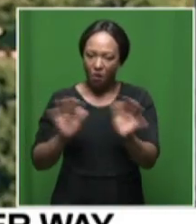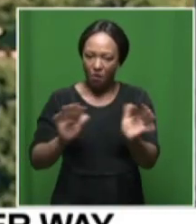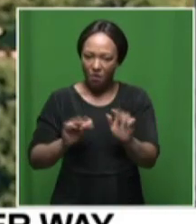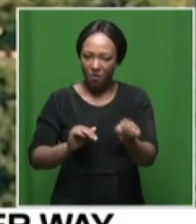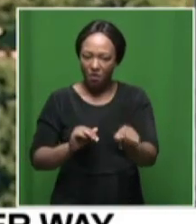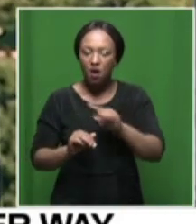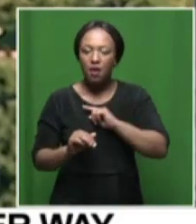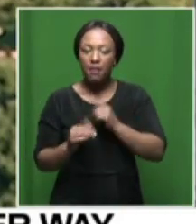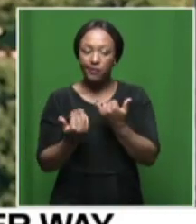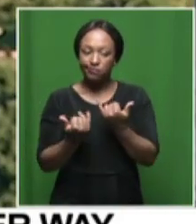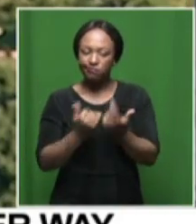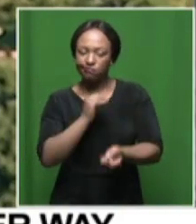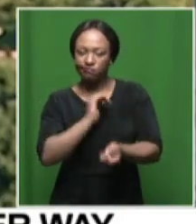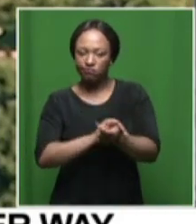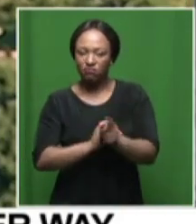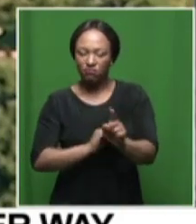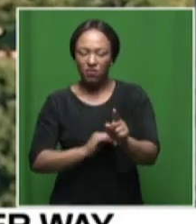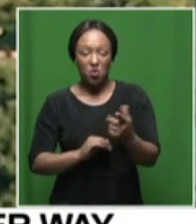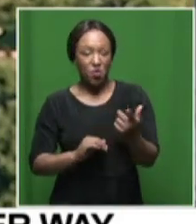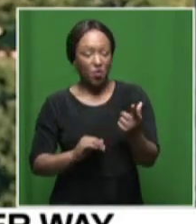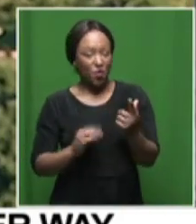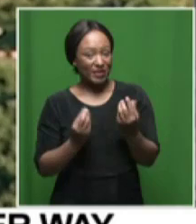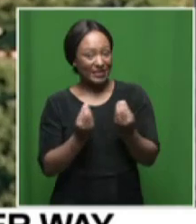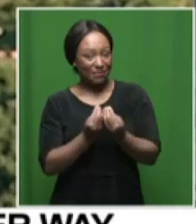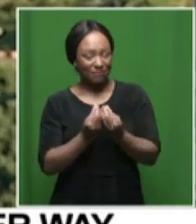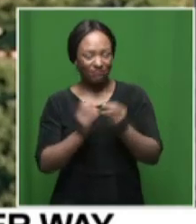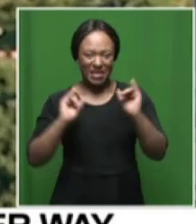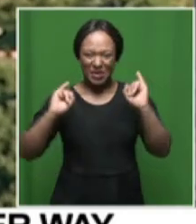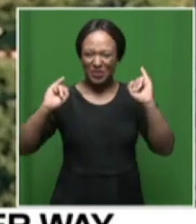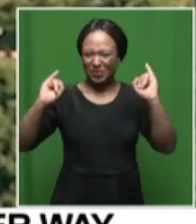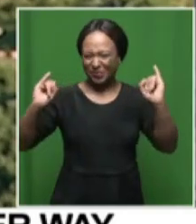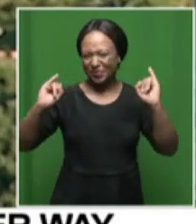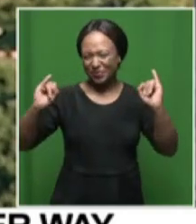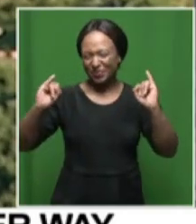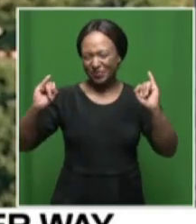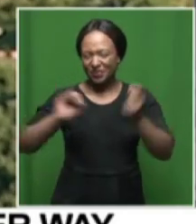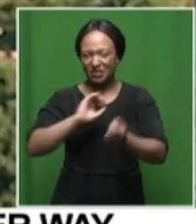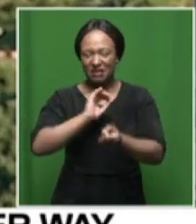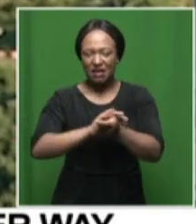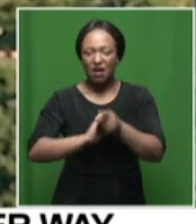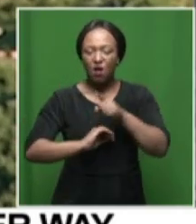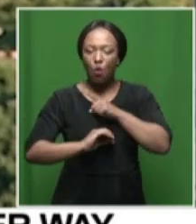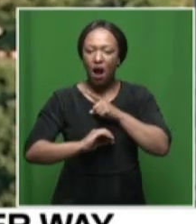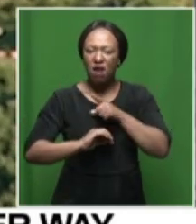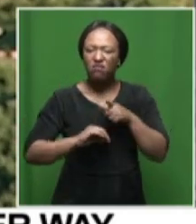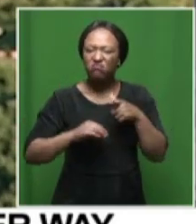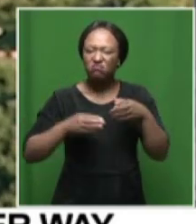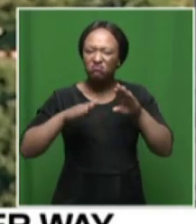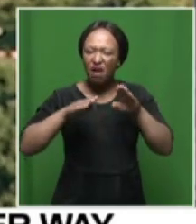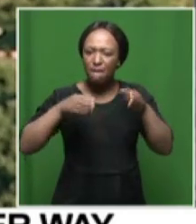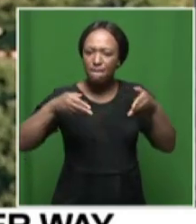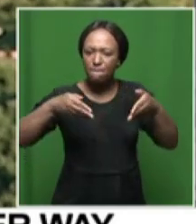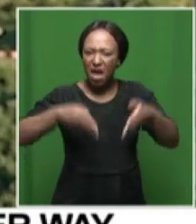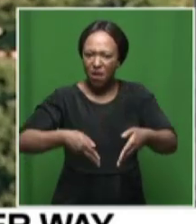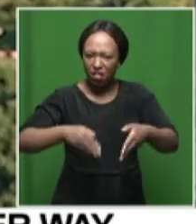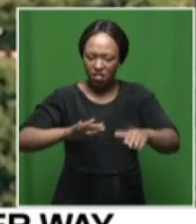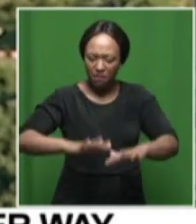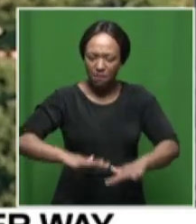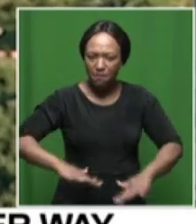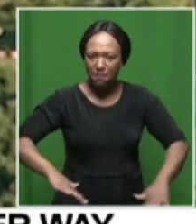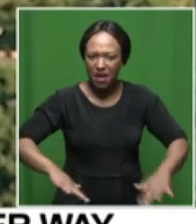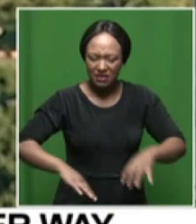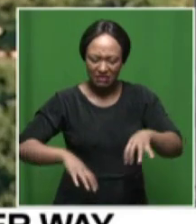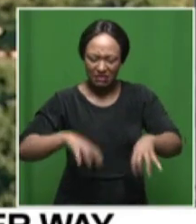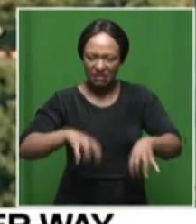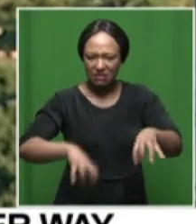what has happened here is a is one catastrophic it moved cemeteries as well have moved and the roads have moved completely